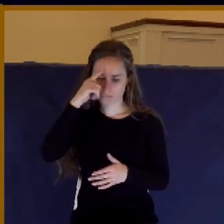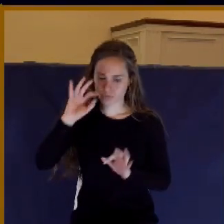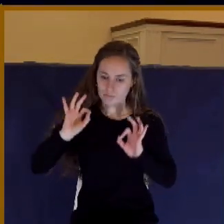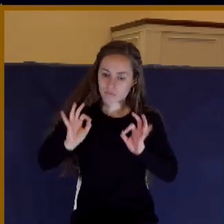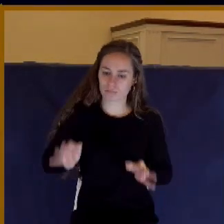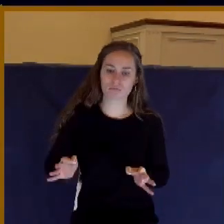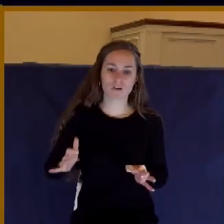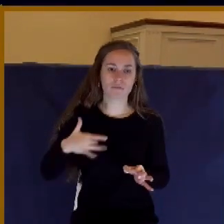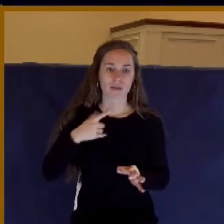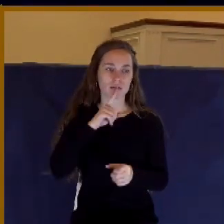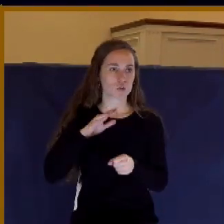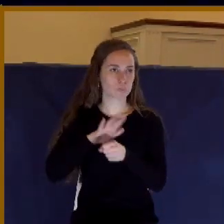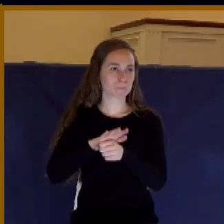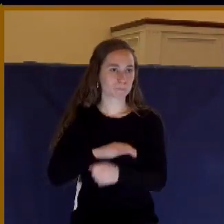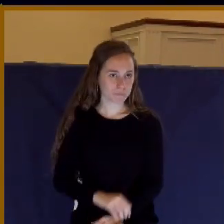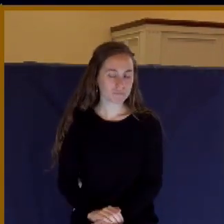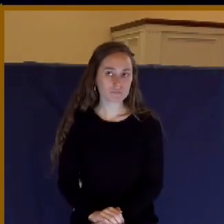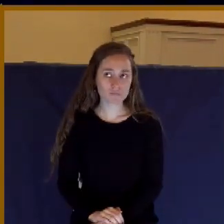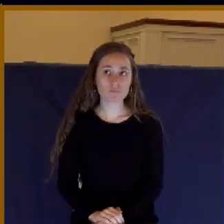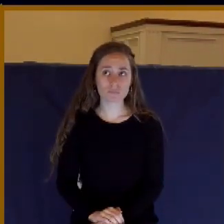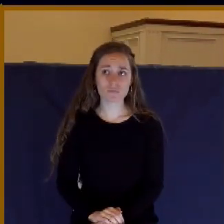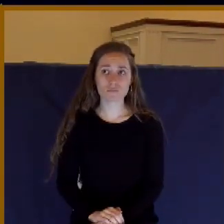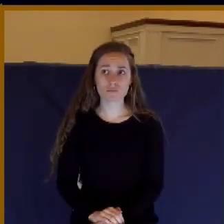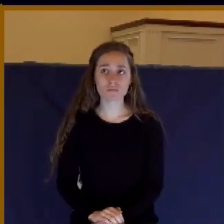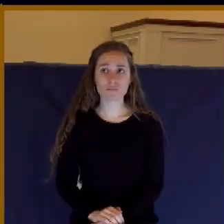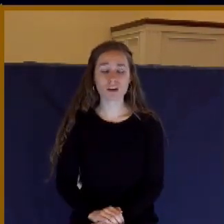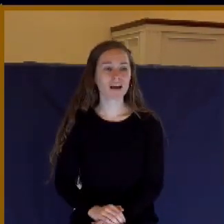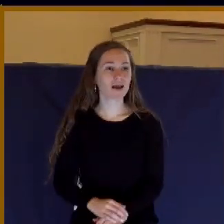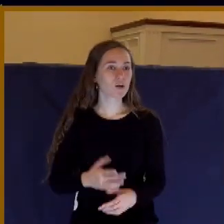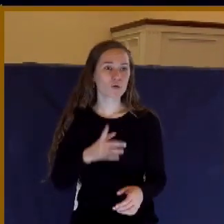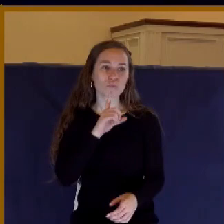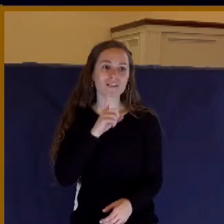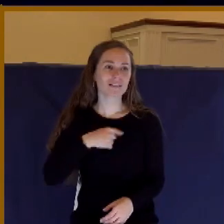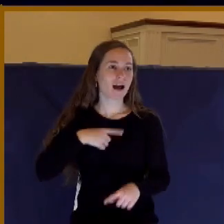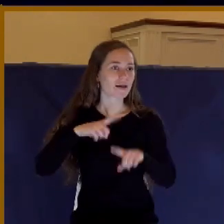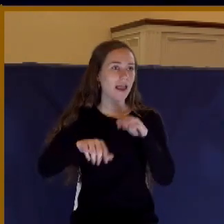certainty. There's no way to overemphasize the importance of this one issue.